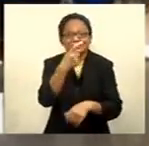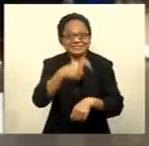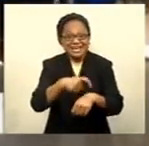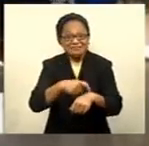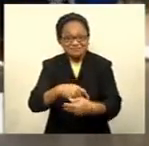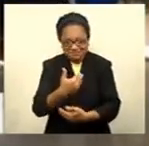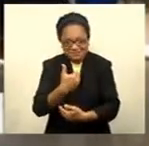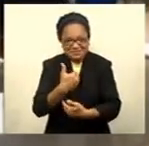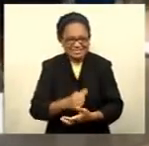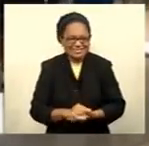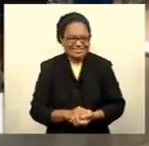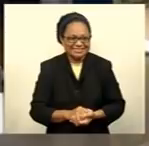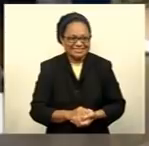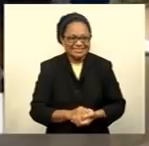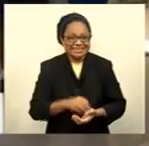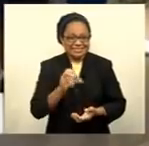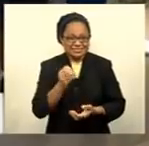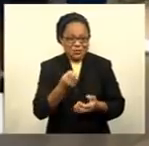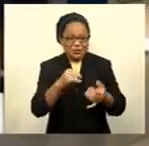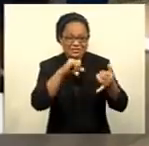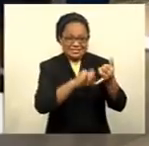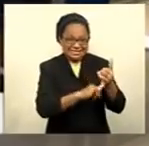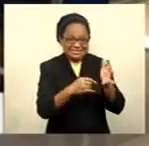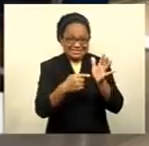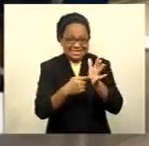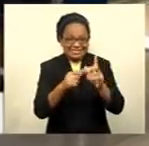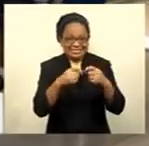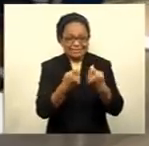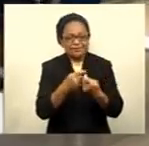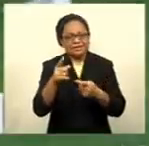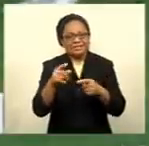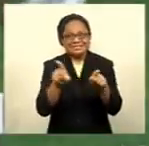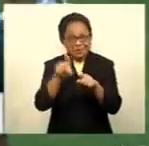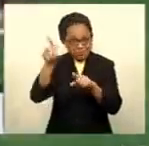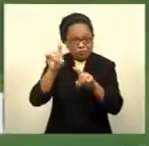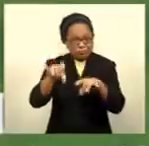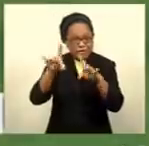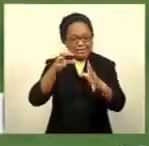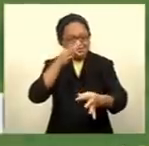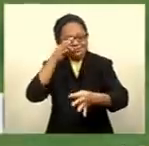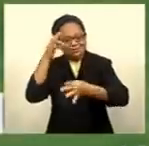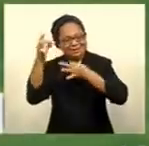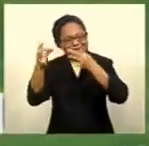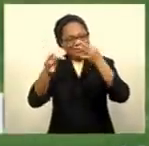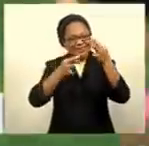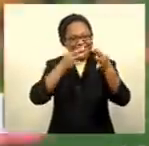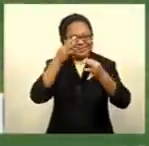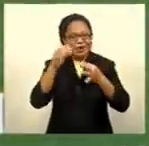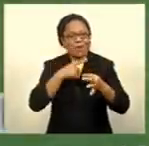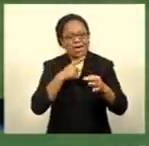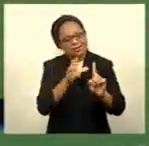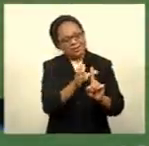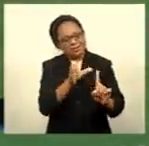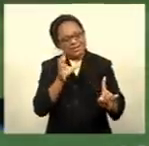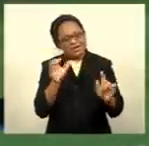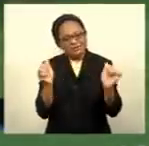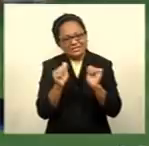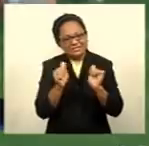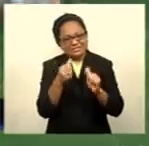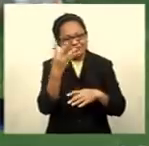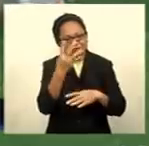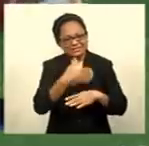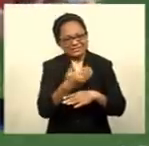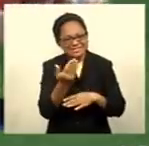did in Sydney, the Siltales sang a hymn after completing their 14-day quarantine in Nadi. The Kaiviti